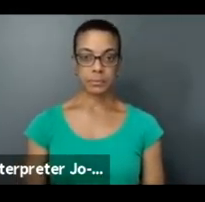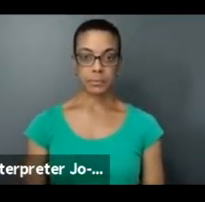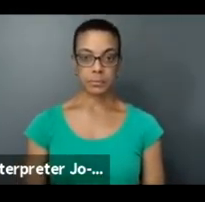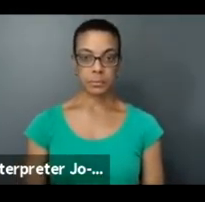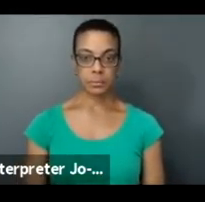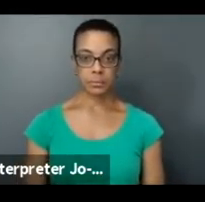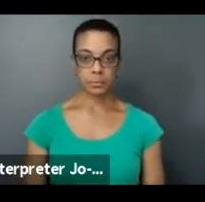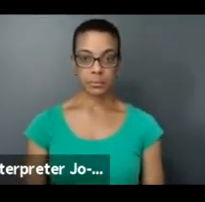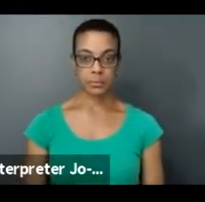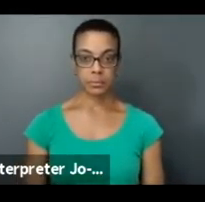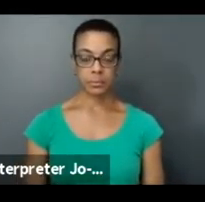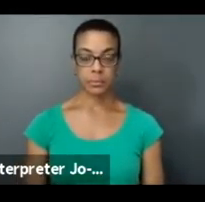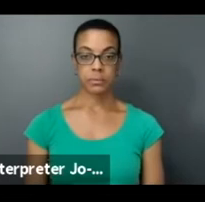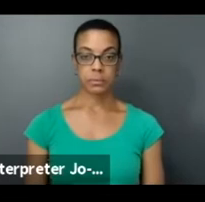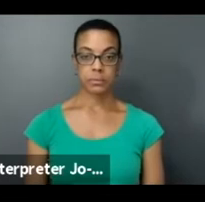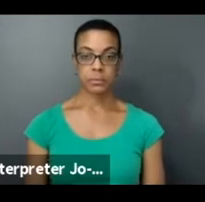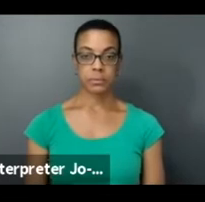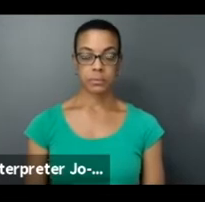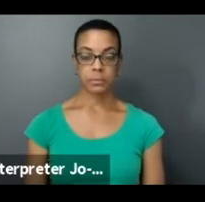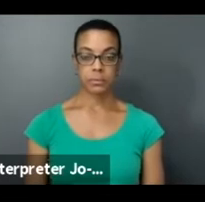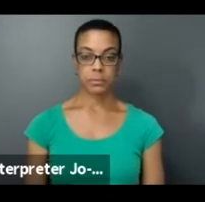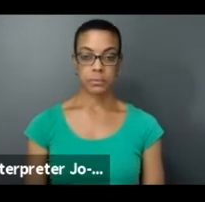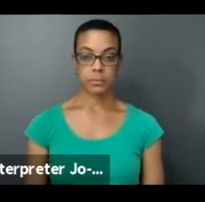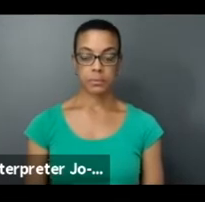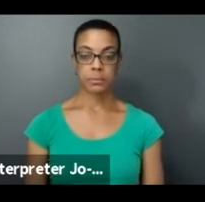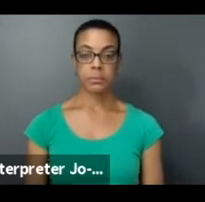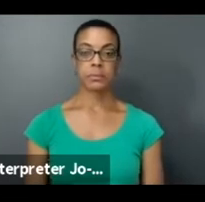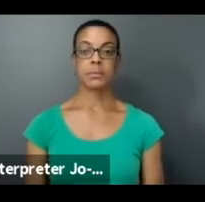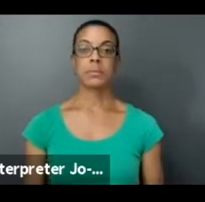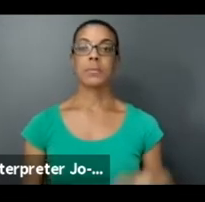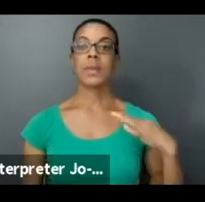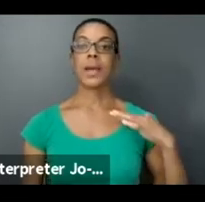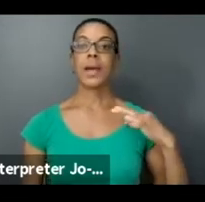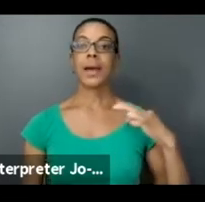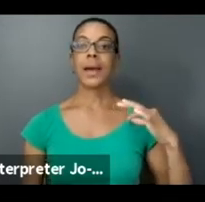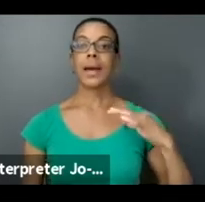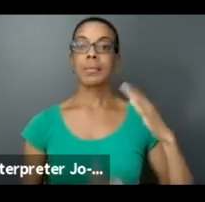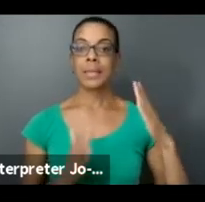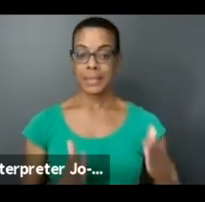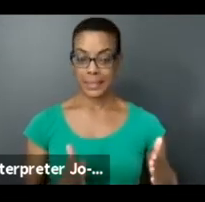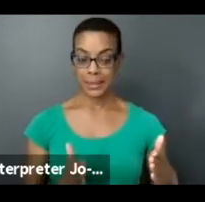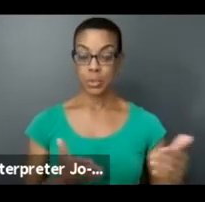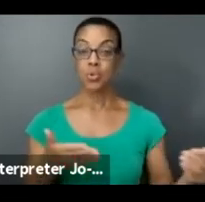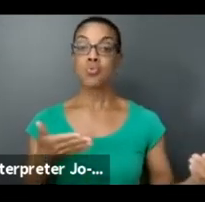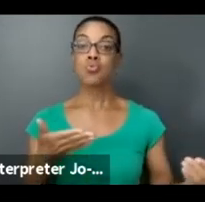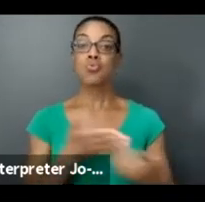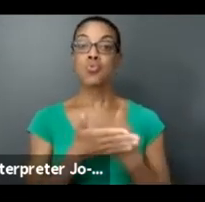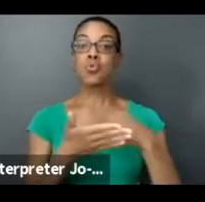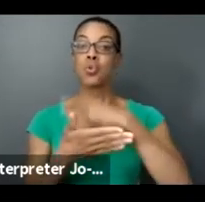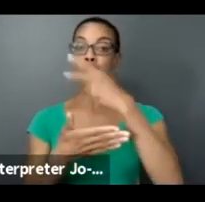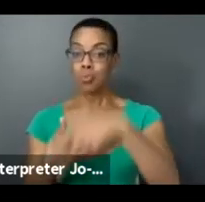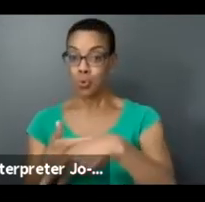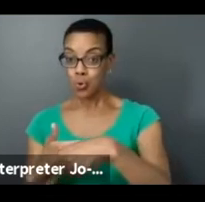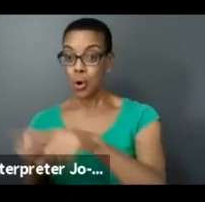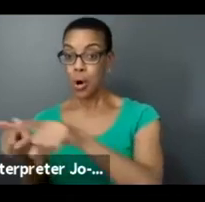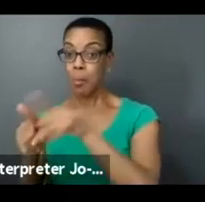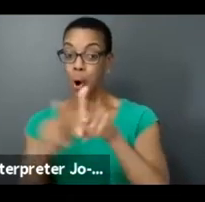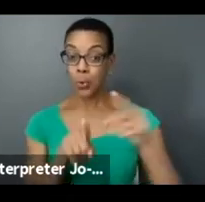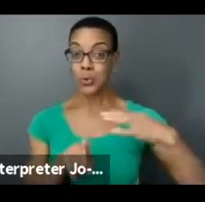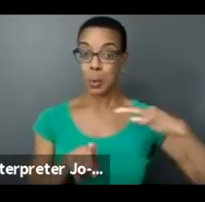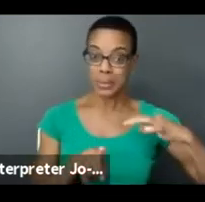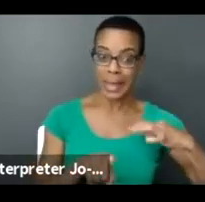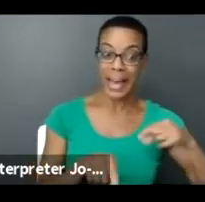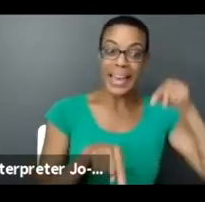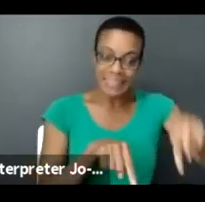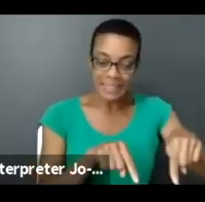So applicants that are new to the program can also apply to existing programs such as, you know, music